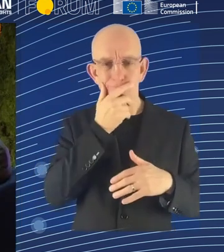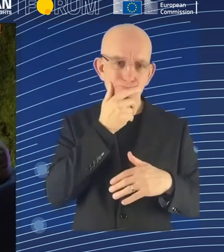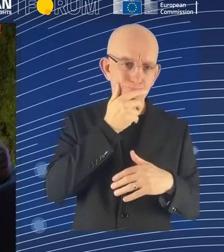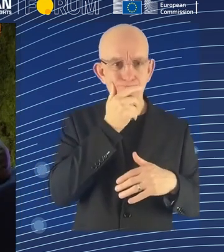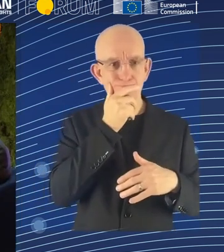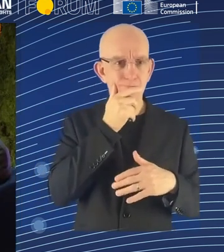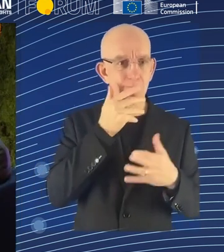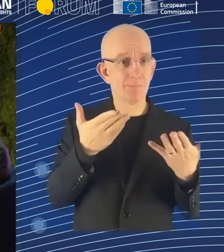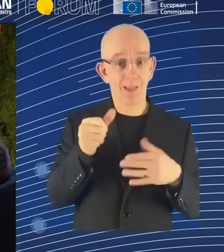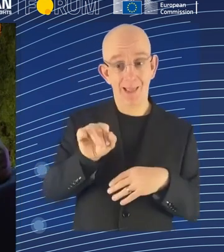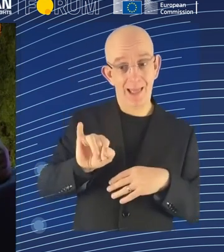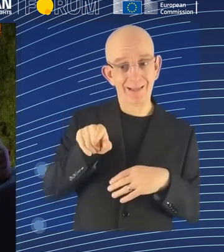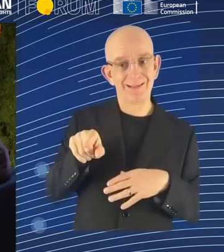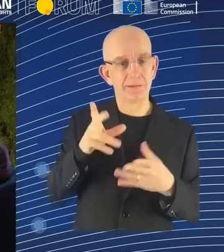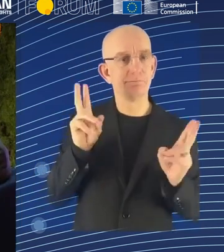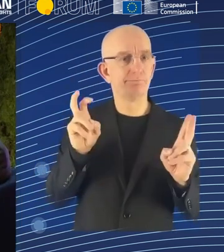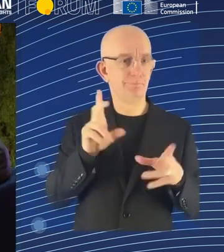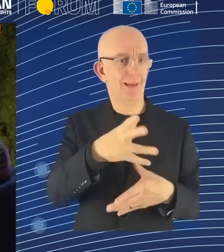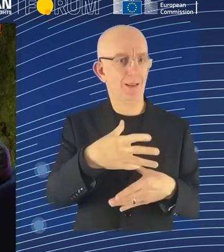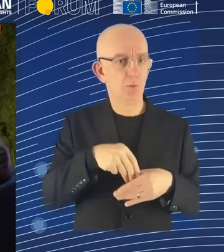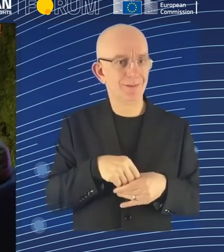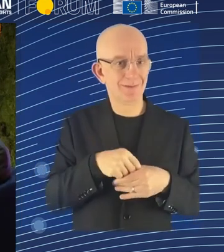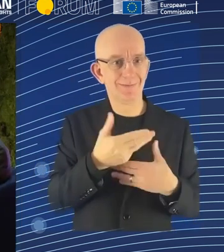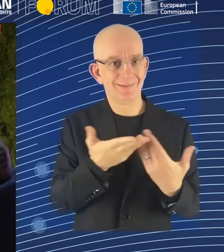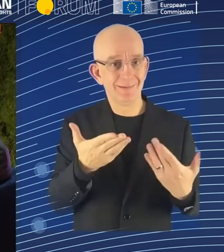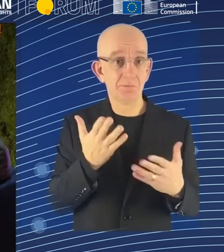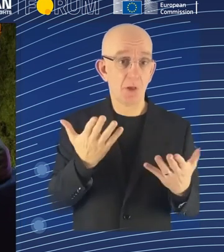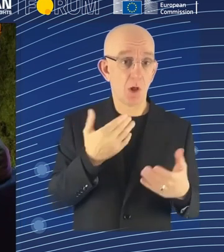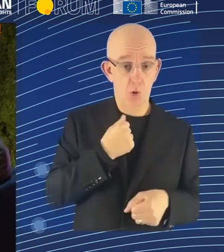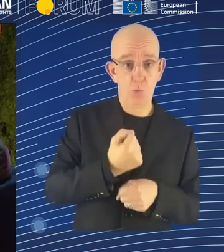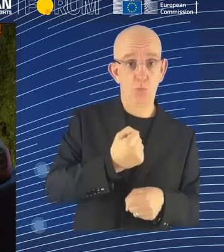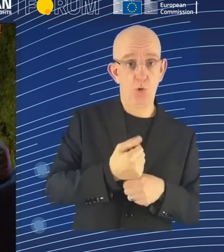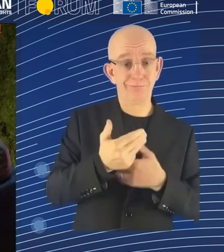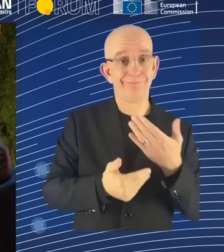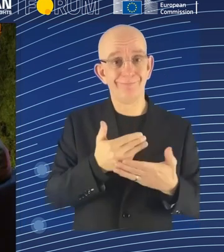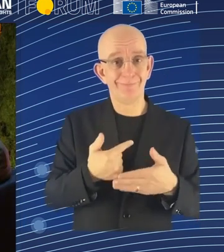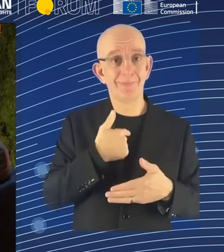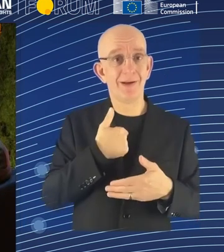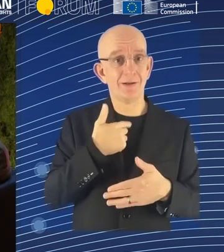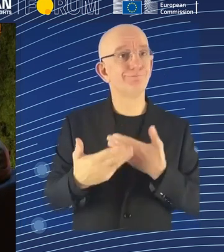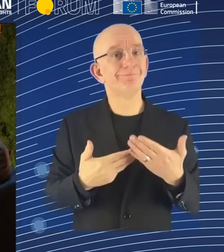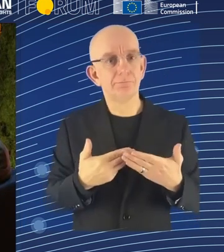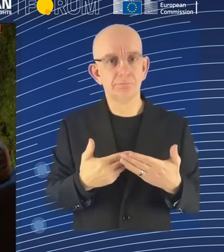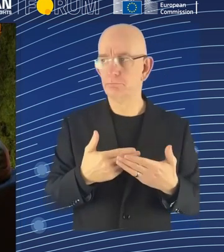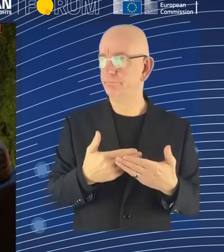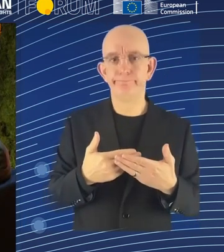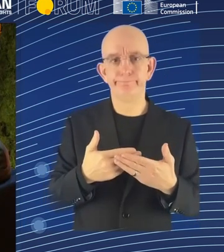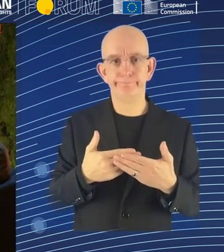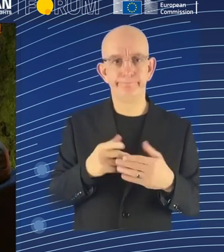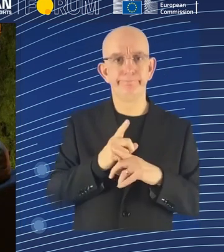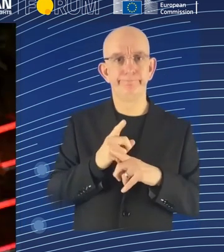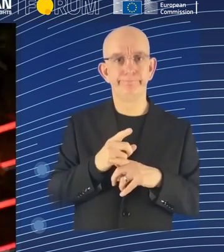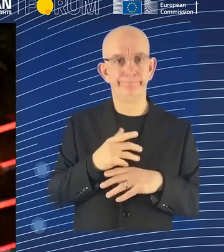voting or voicing for the adoption of inclusive technologies, complementary technologies rather than automating